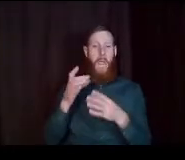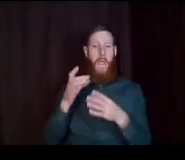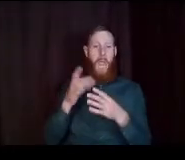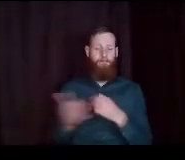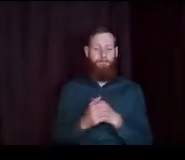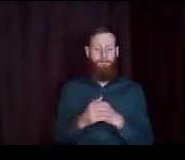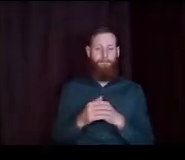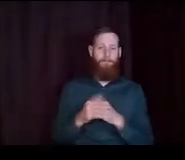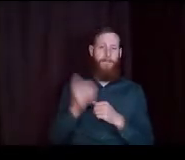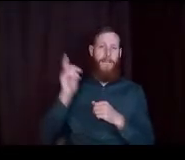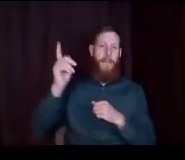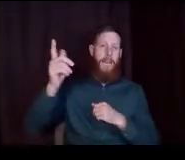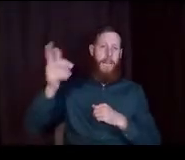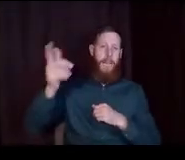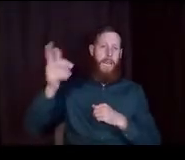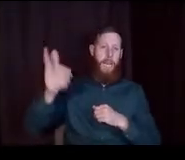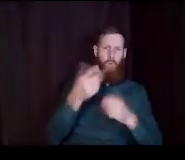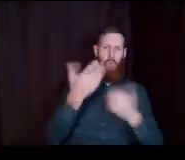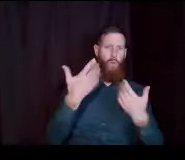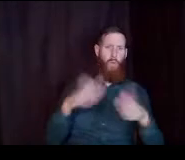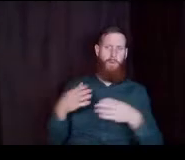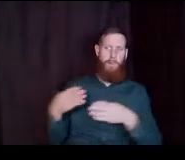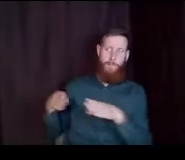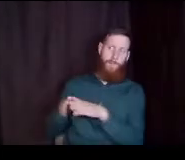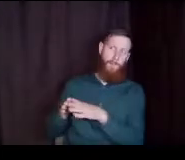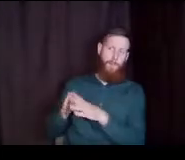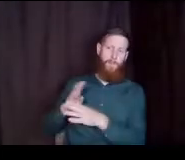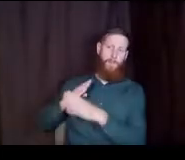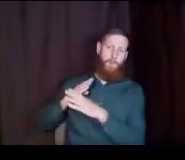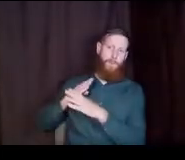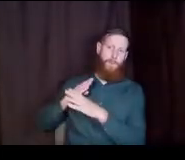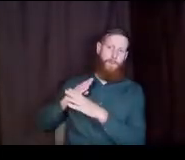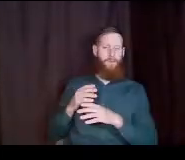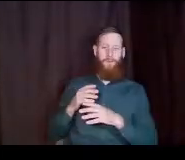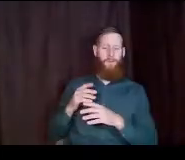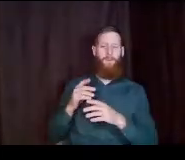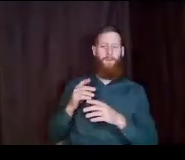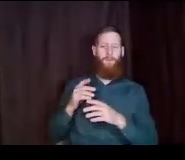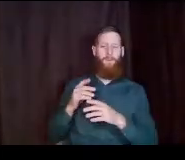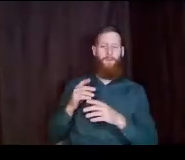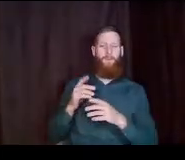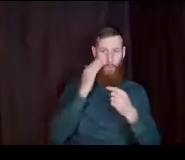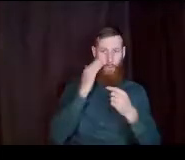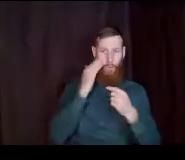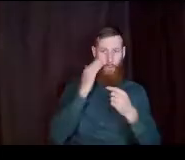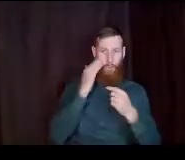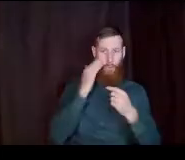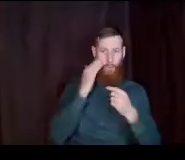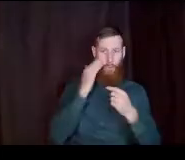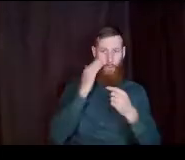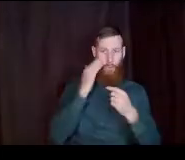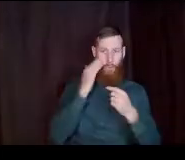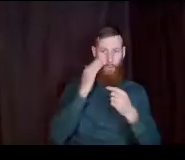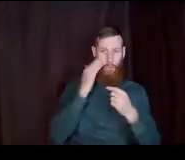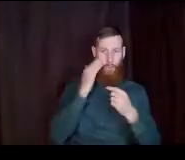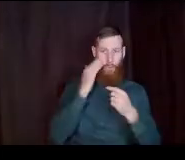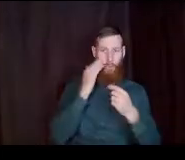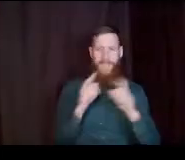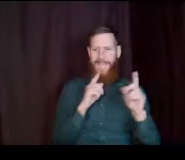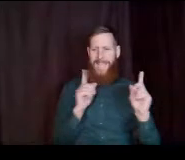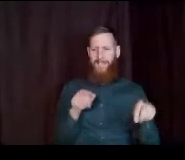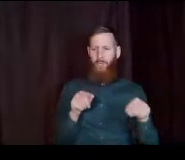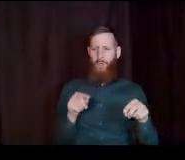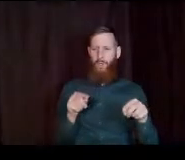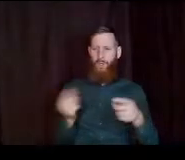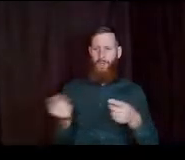down the road. you just don't want to close that door. until you really know what you want to do. and I just had another answer. come